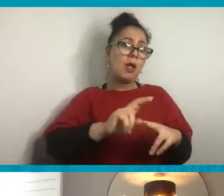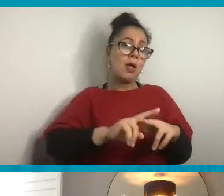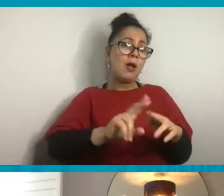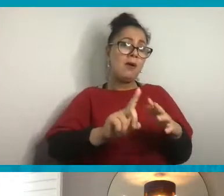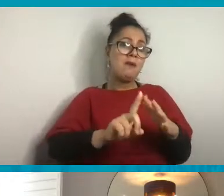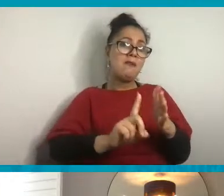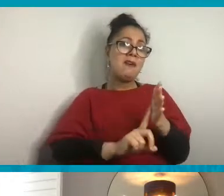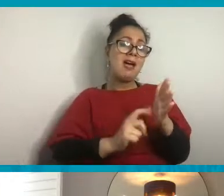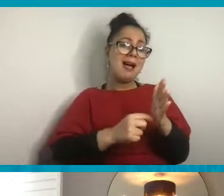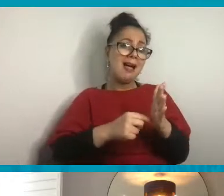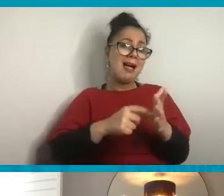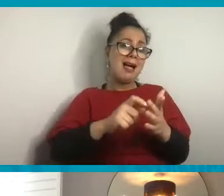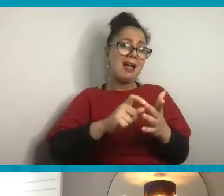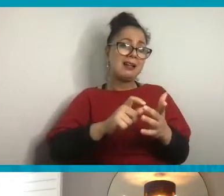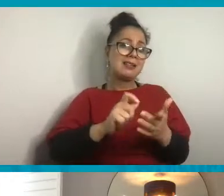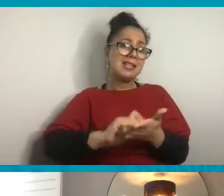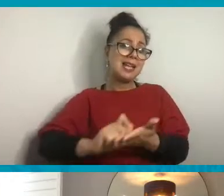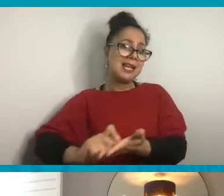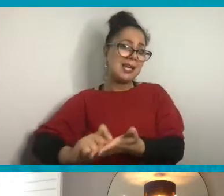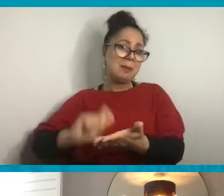This is called mixed media.